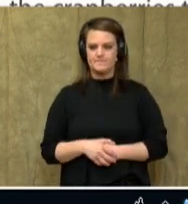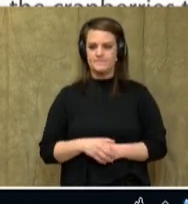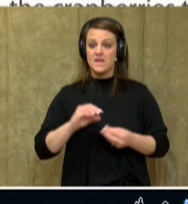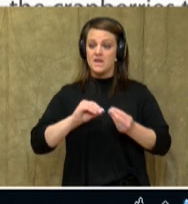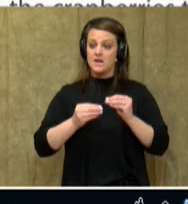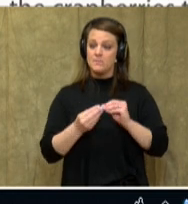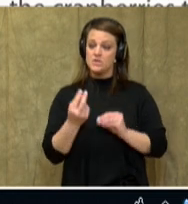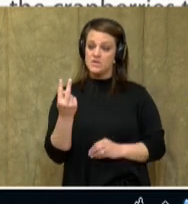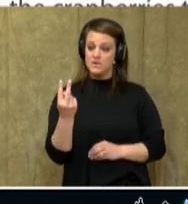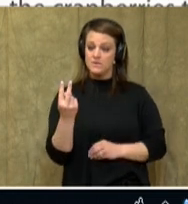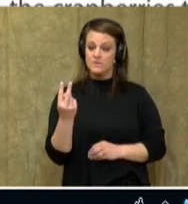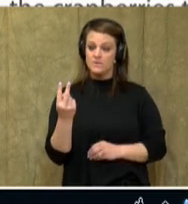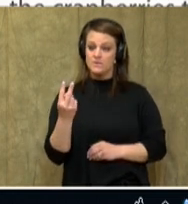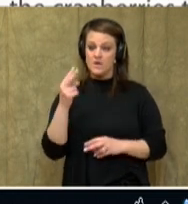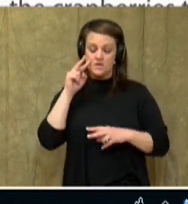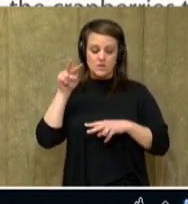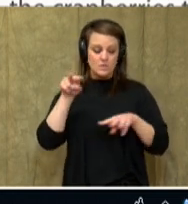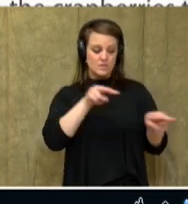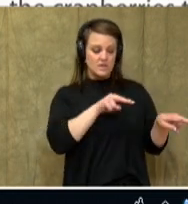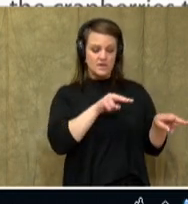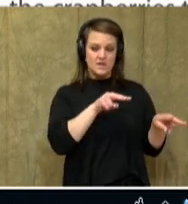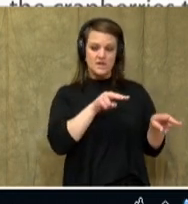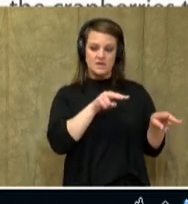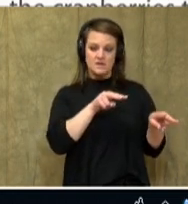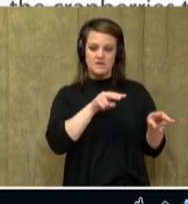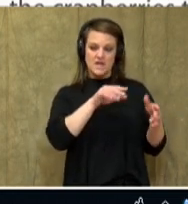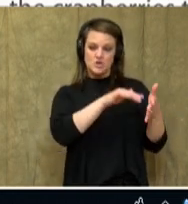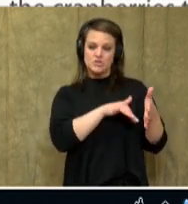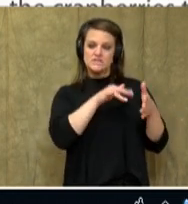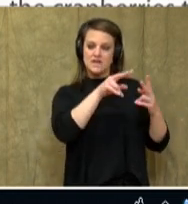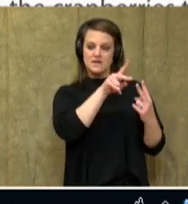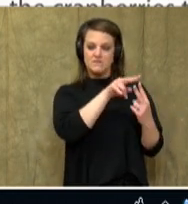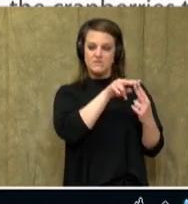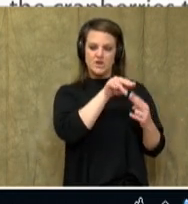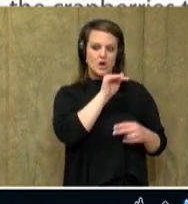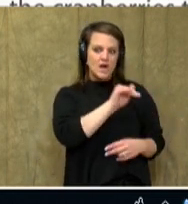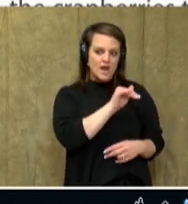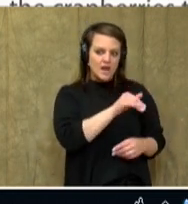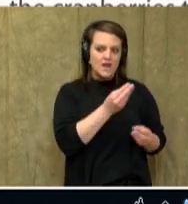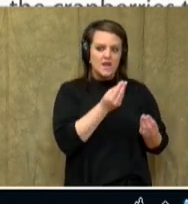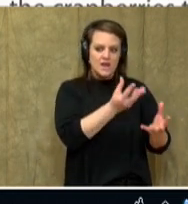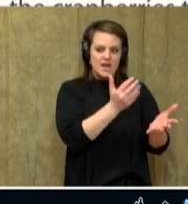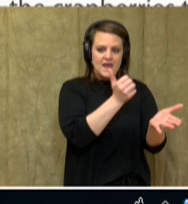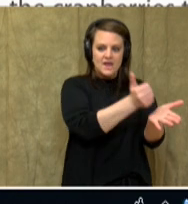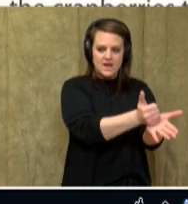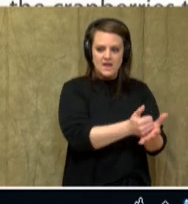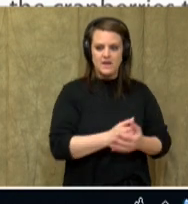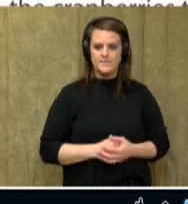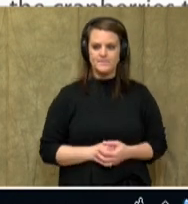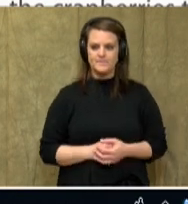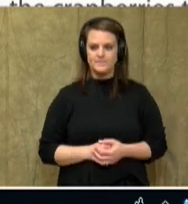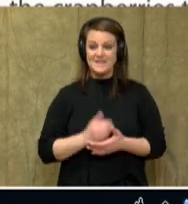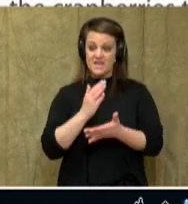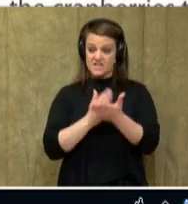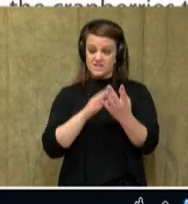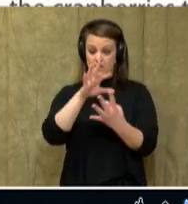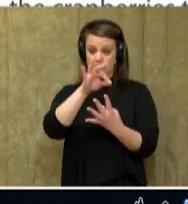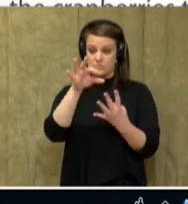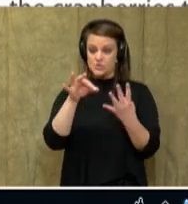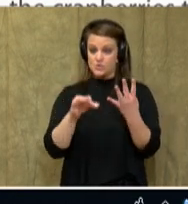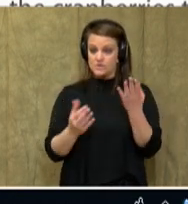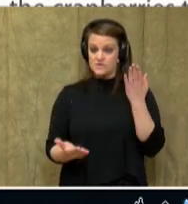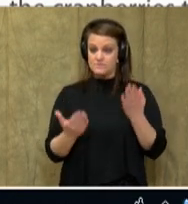Wisconsin? Now, look at our study buddy. It says, or our hints. Some of these choices might be true,